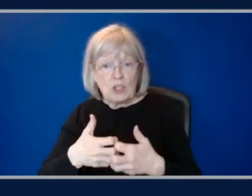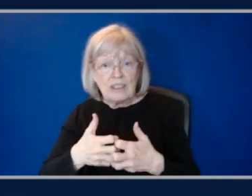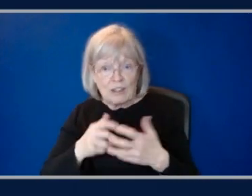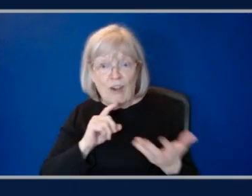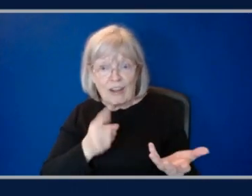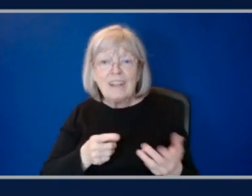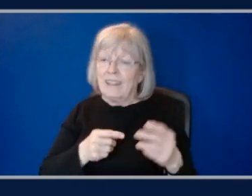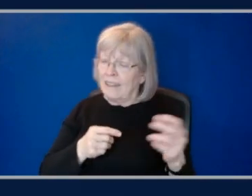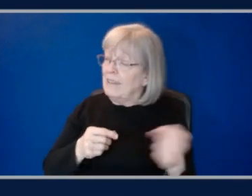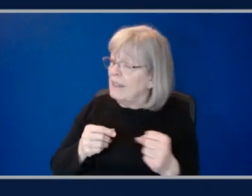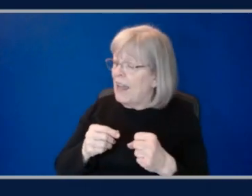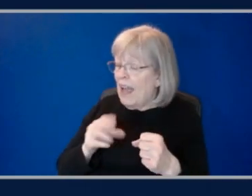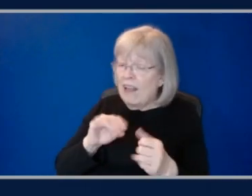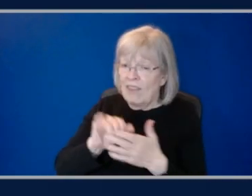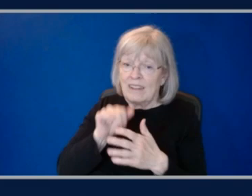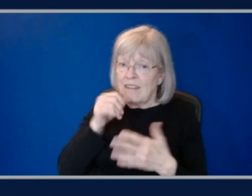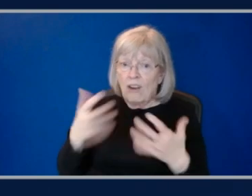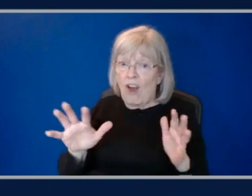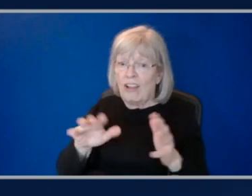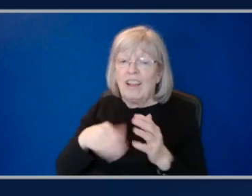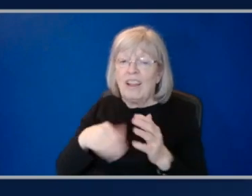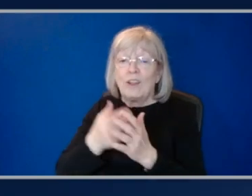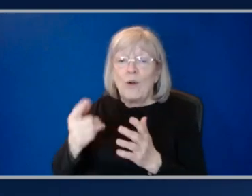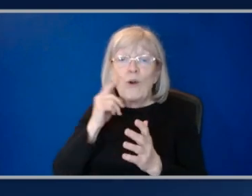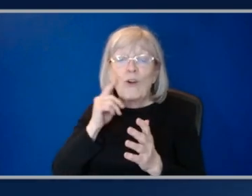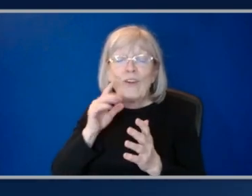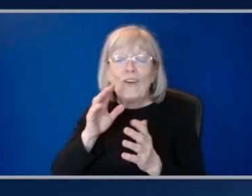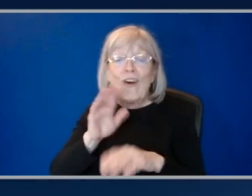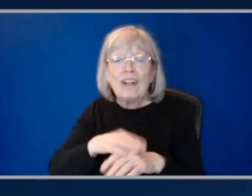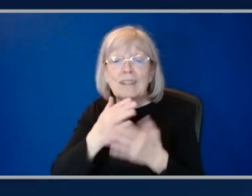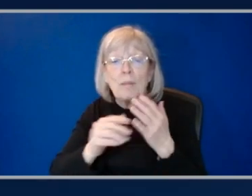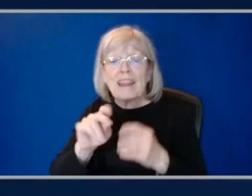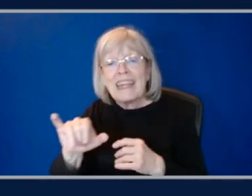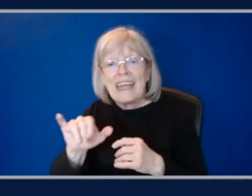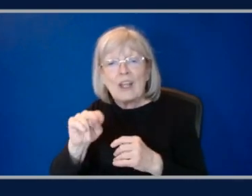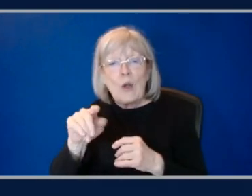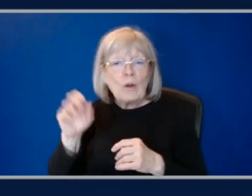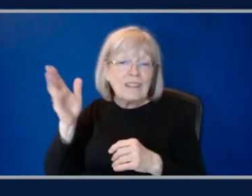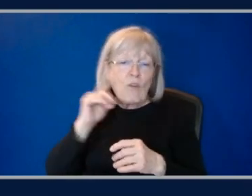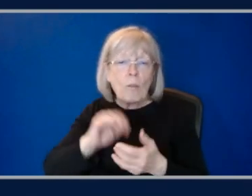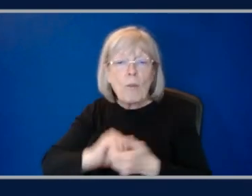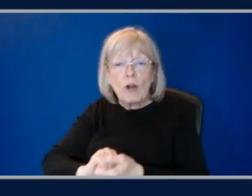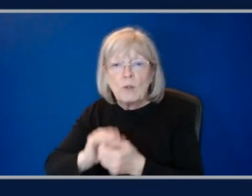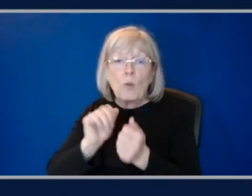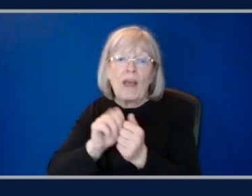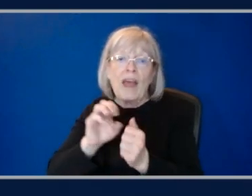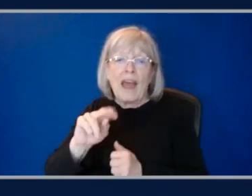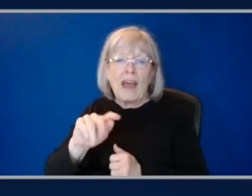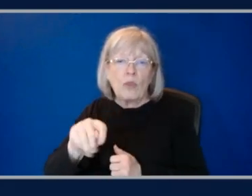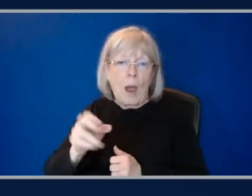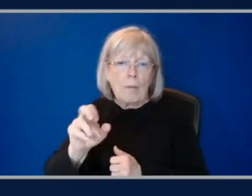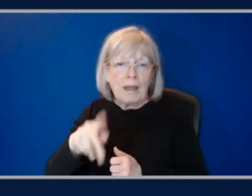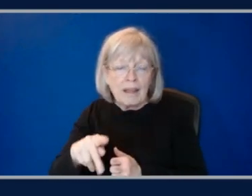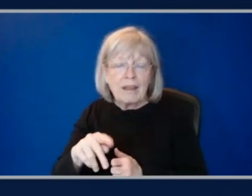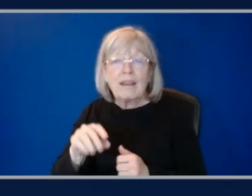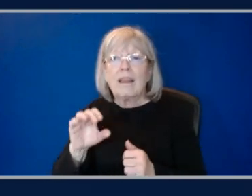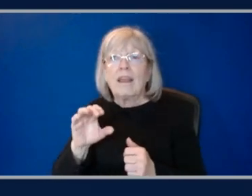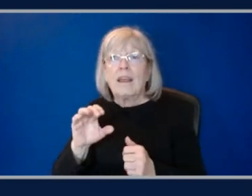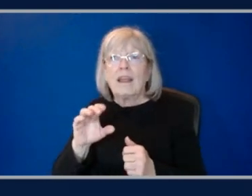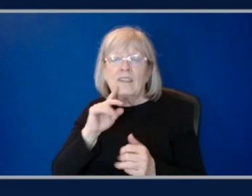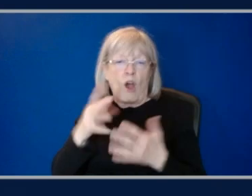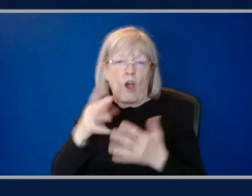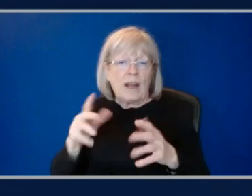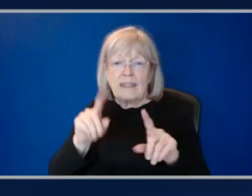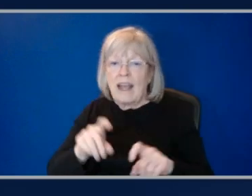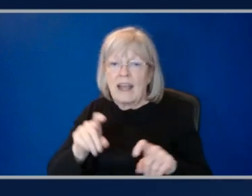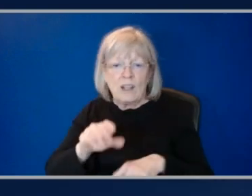and, and it doesn't stop there, right? You, you heard on, you know, some of the keynotes were partnerships with Anthropic, you know, Anthropic is already testing on,